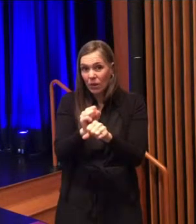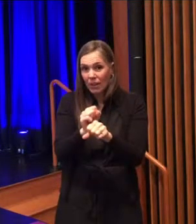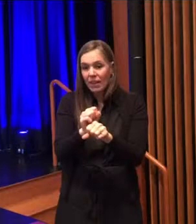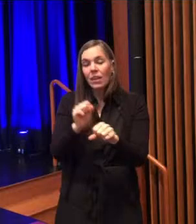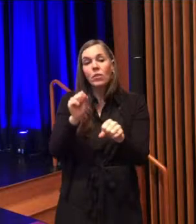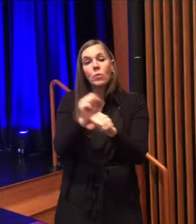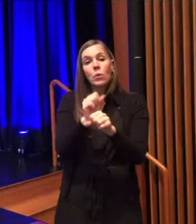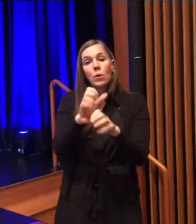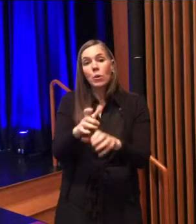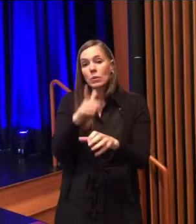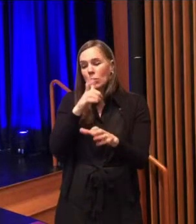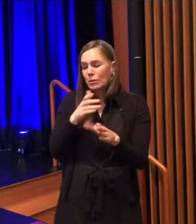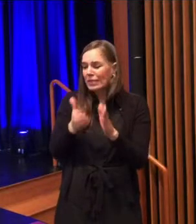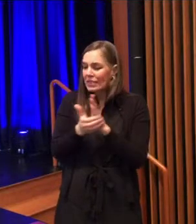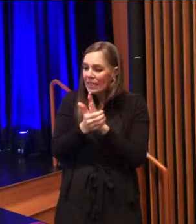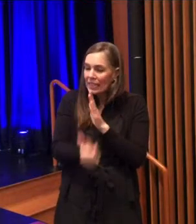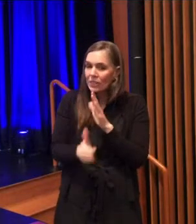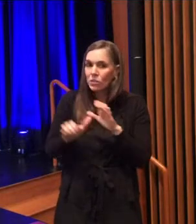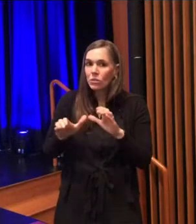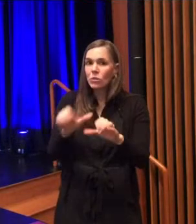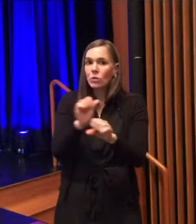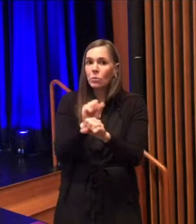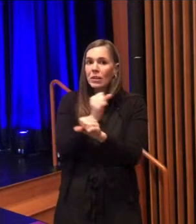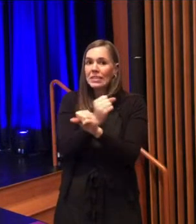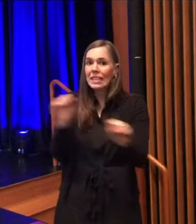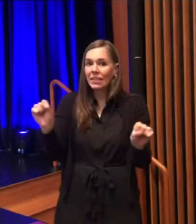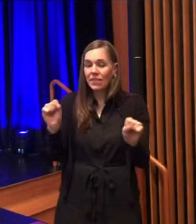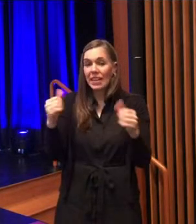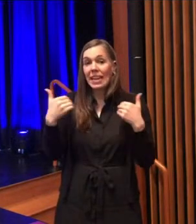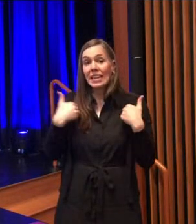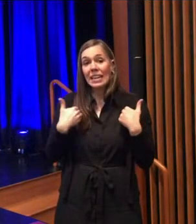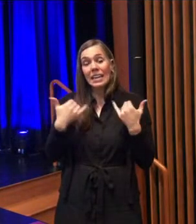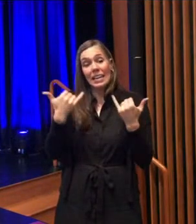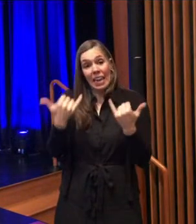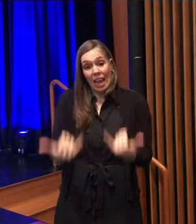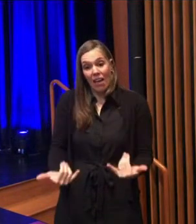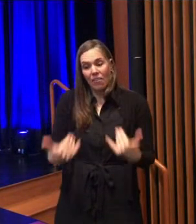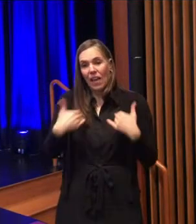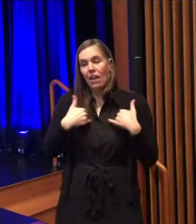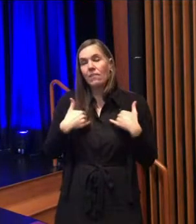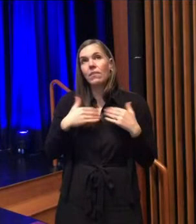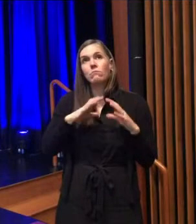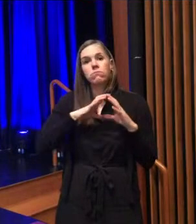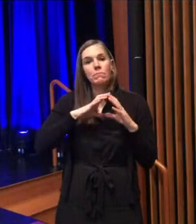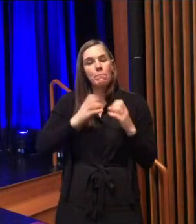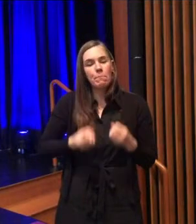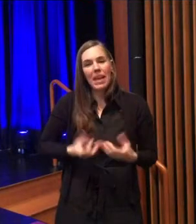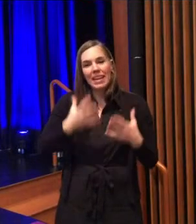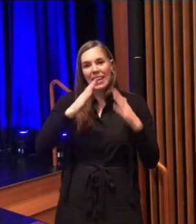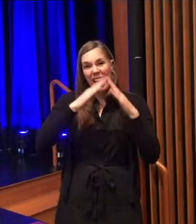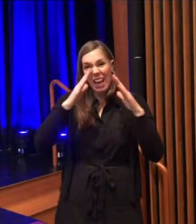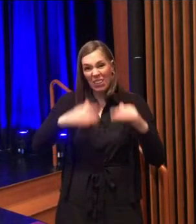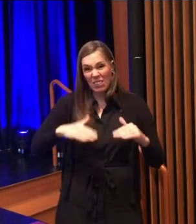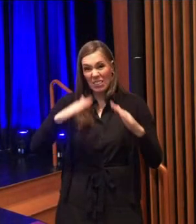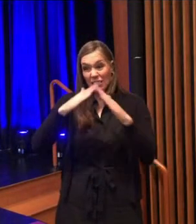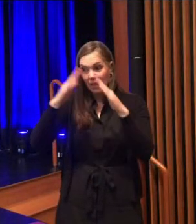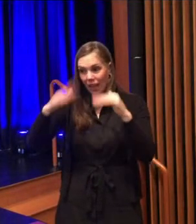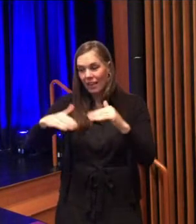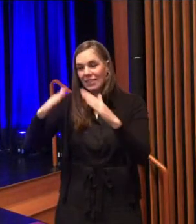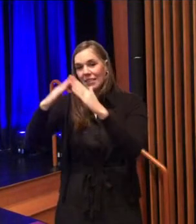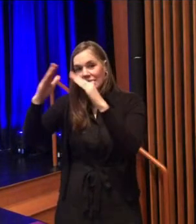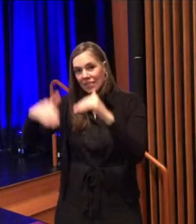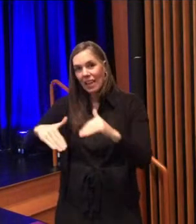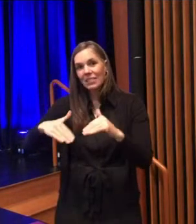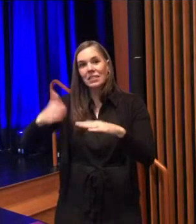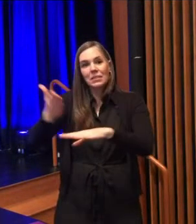workers who are trained to do this work safely and who now have a pipeline of literally hundreds of houses that the city is supporting to improve